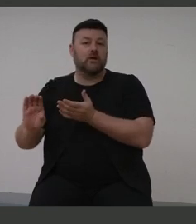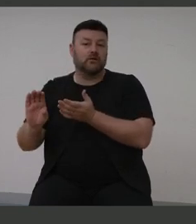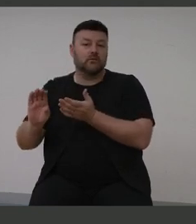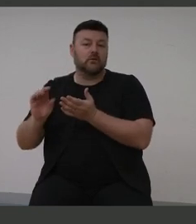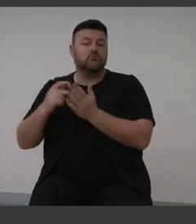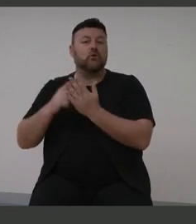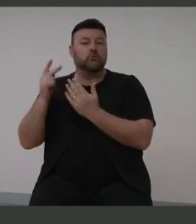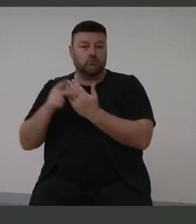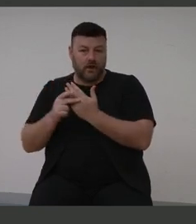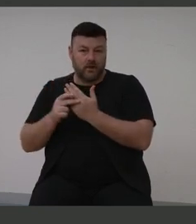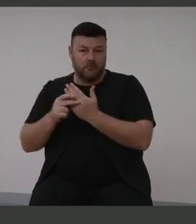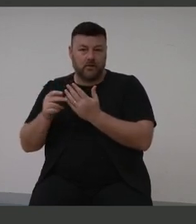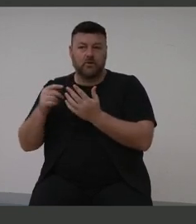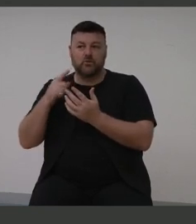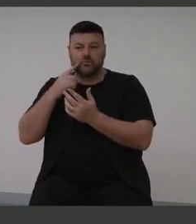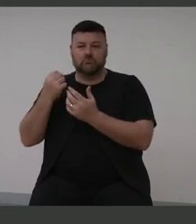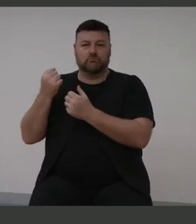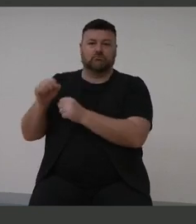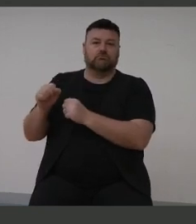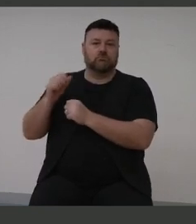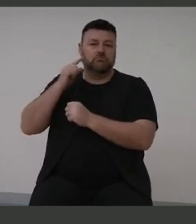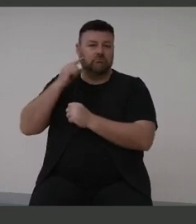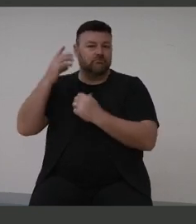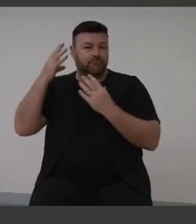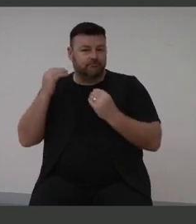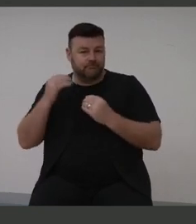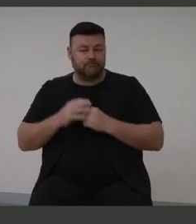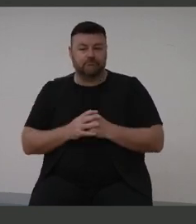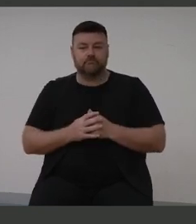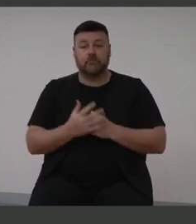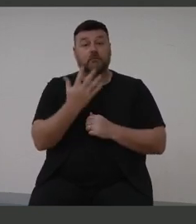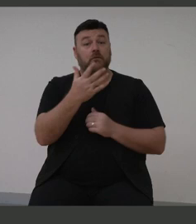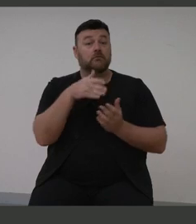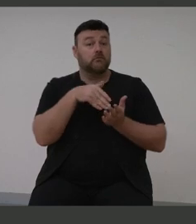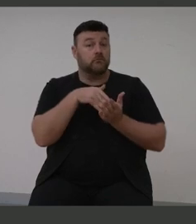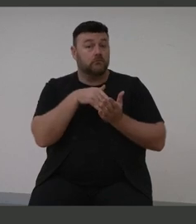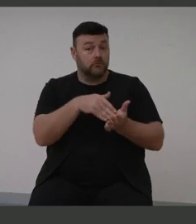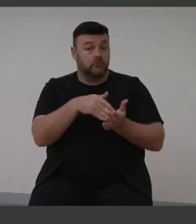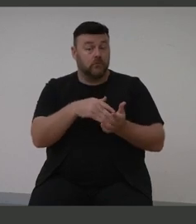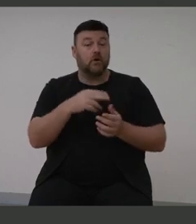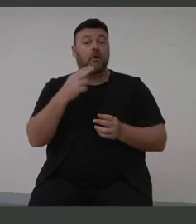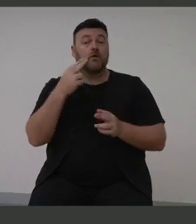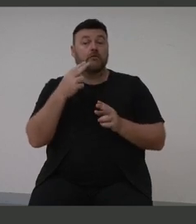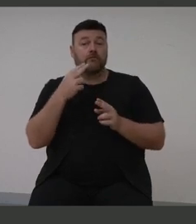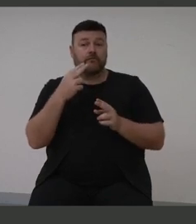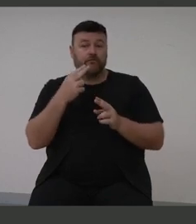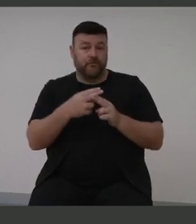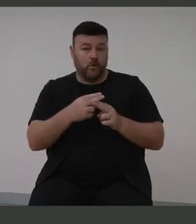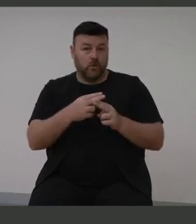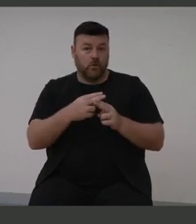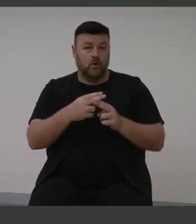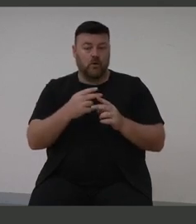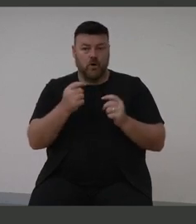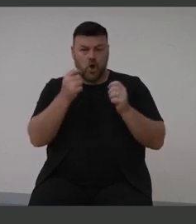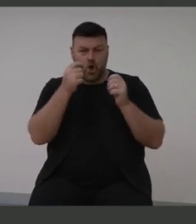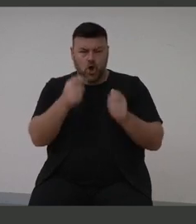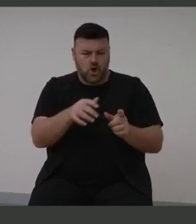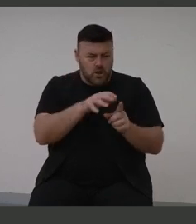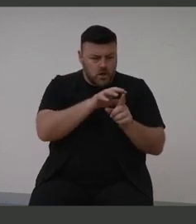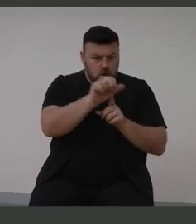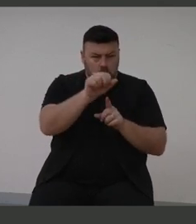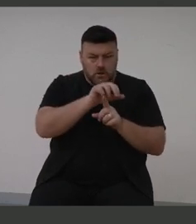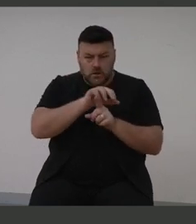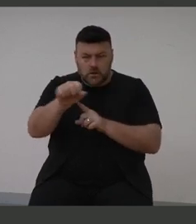for vulnerable people. $5 million for early identification of hearing and speech difficulties in